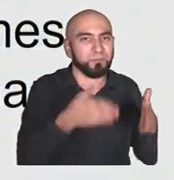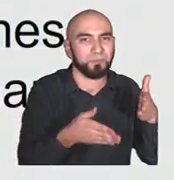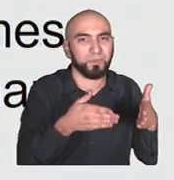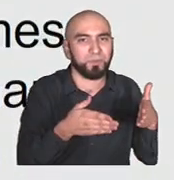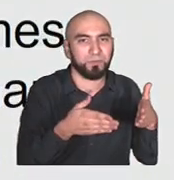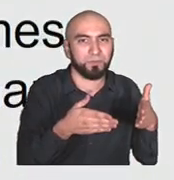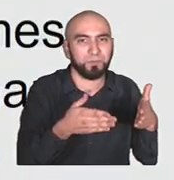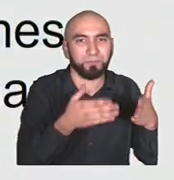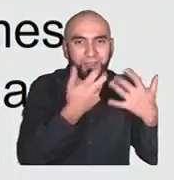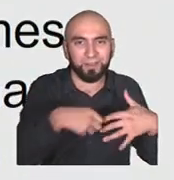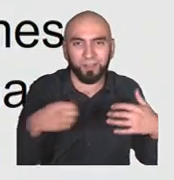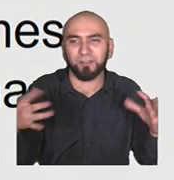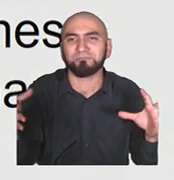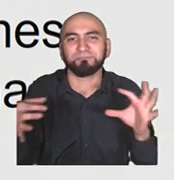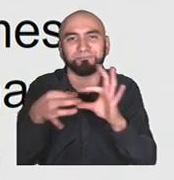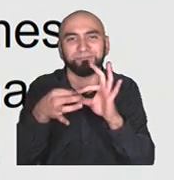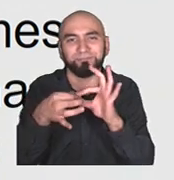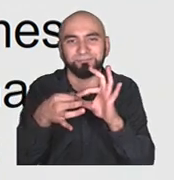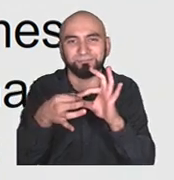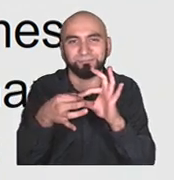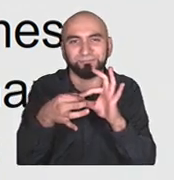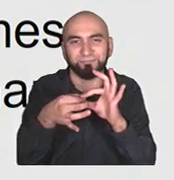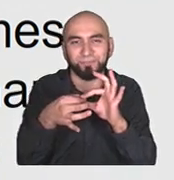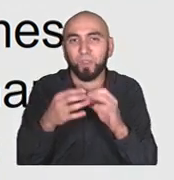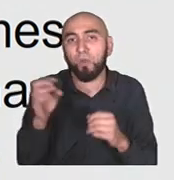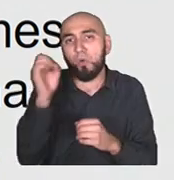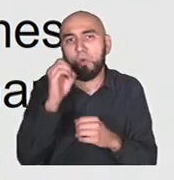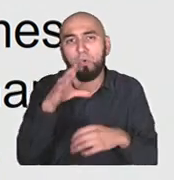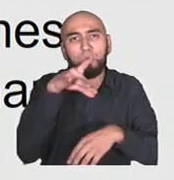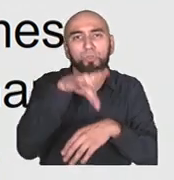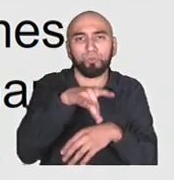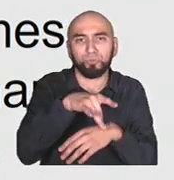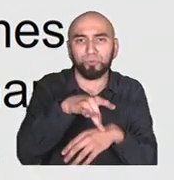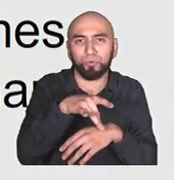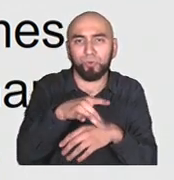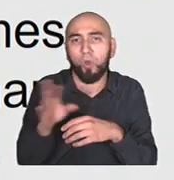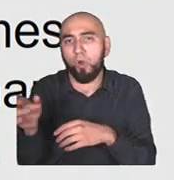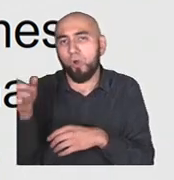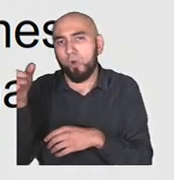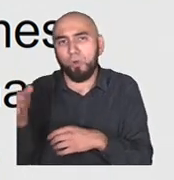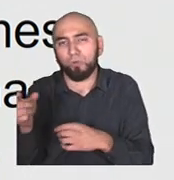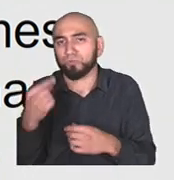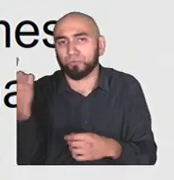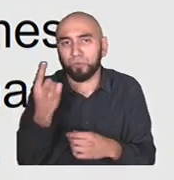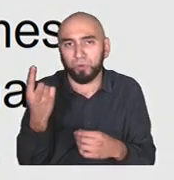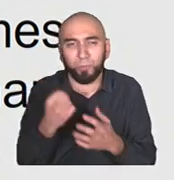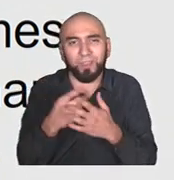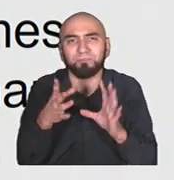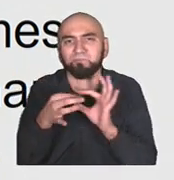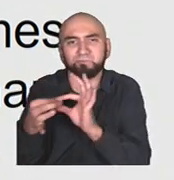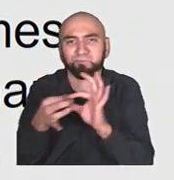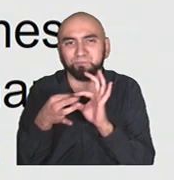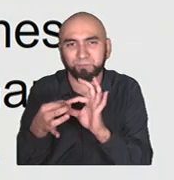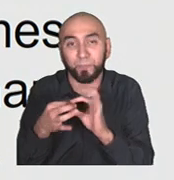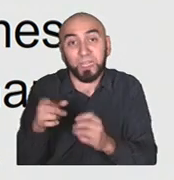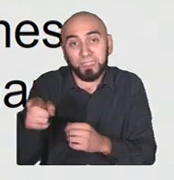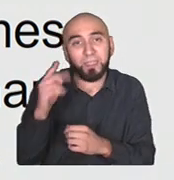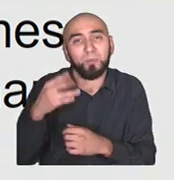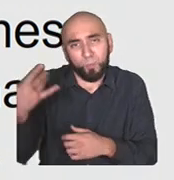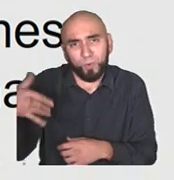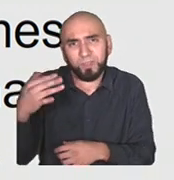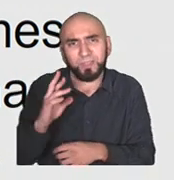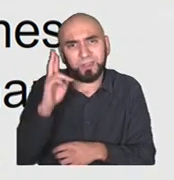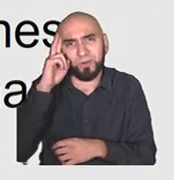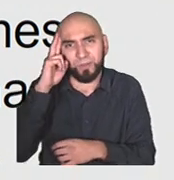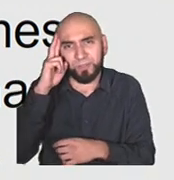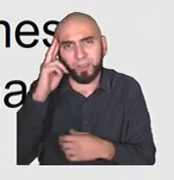or a single human doctor. It's this network. And I think that's an important thing to remember that we think that we